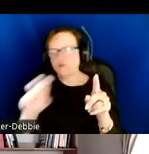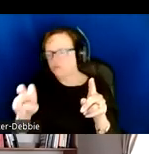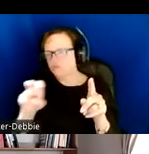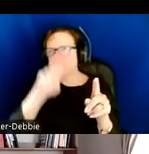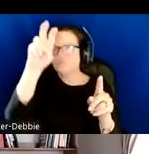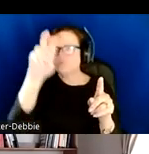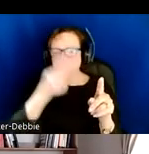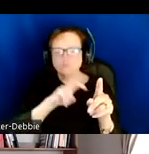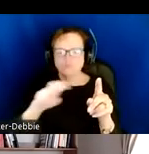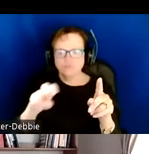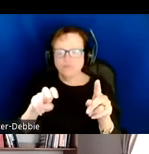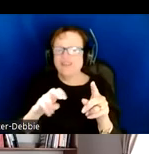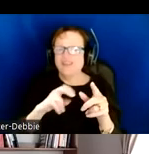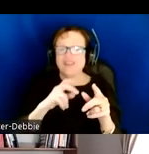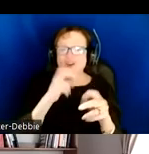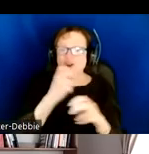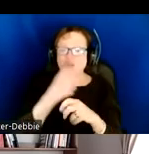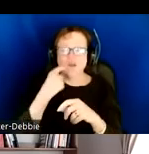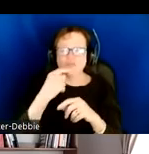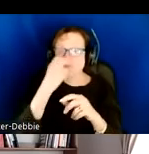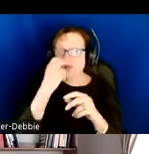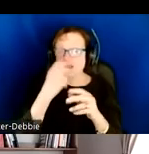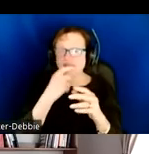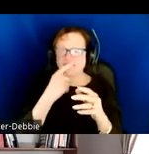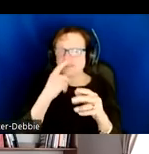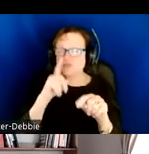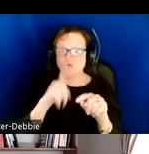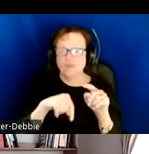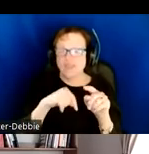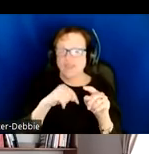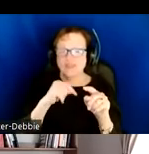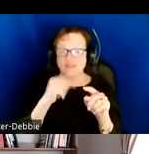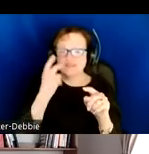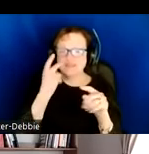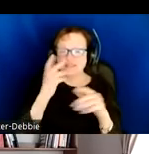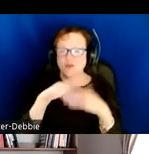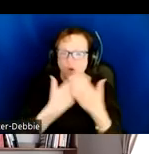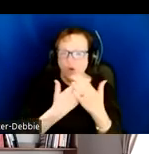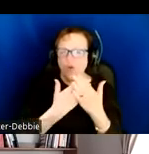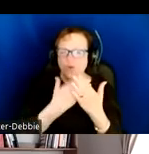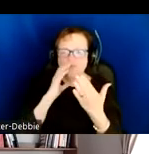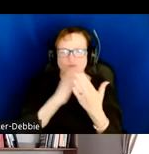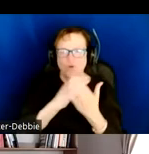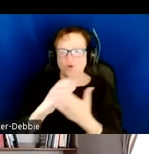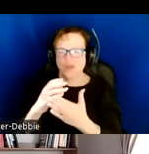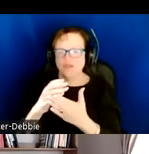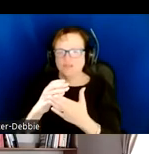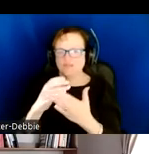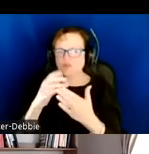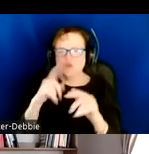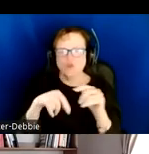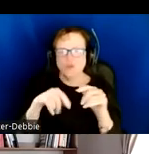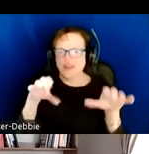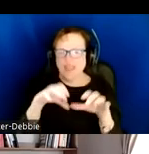sometimes disable the context menu for the individual photographs in the carousel. In that case, you can't activate image.